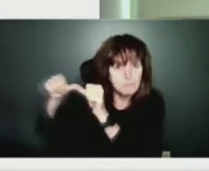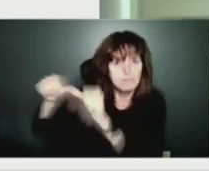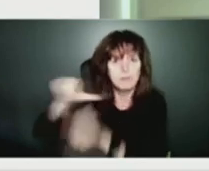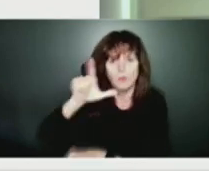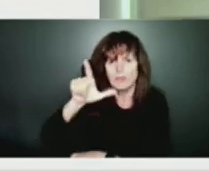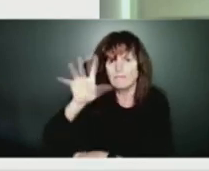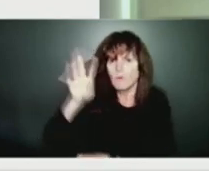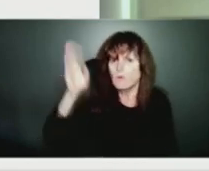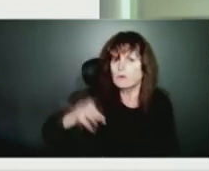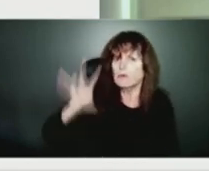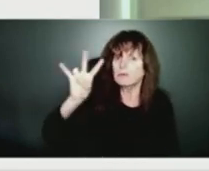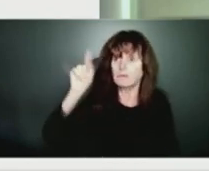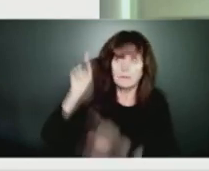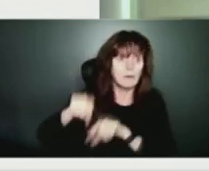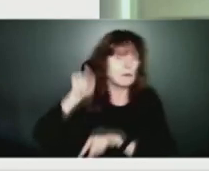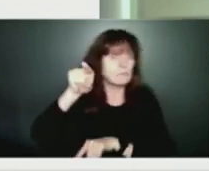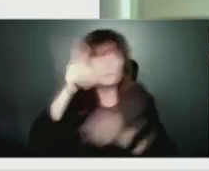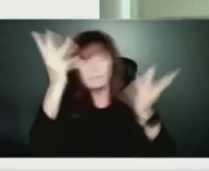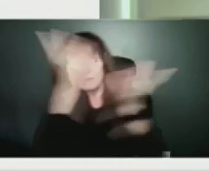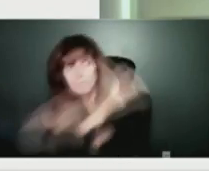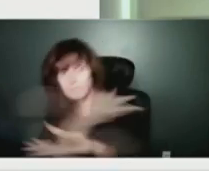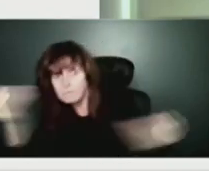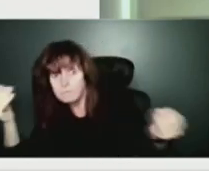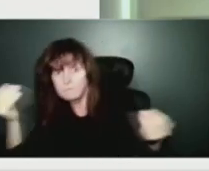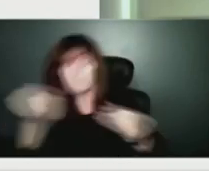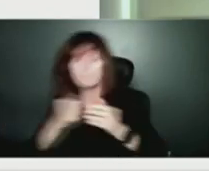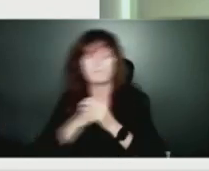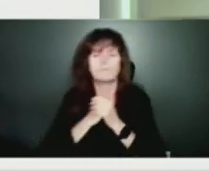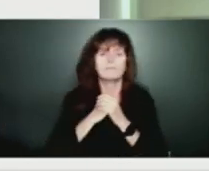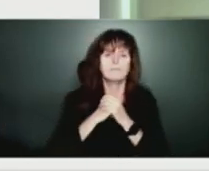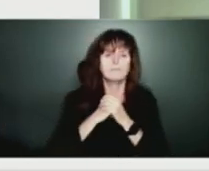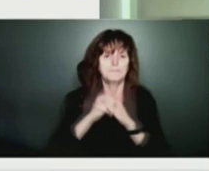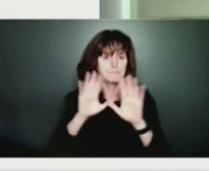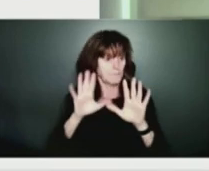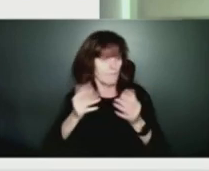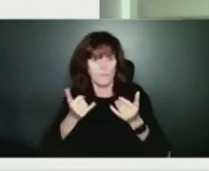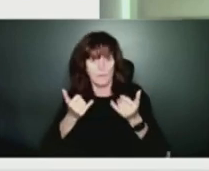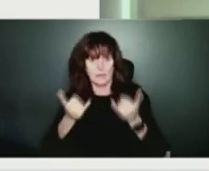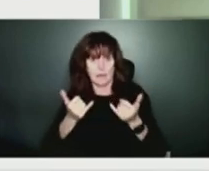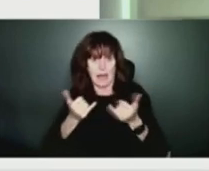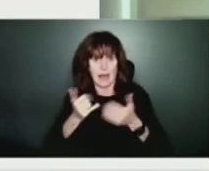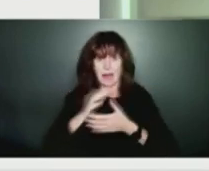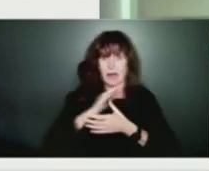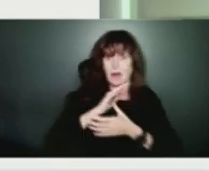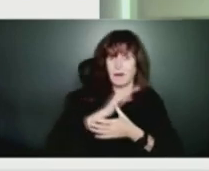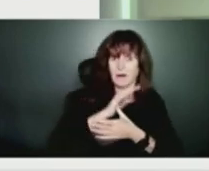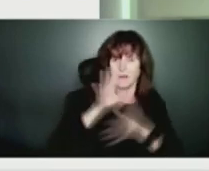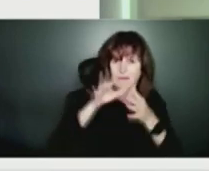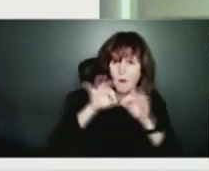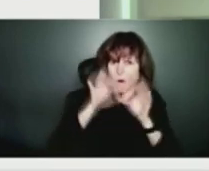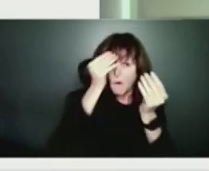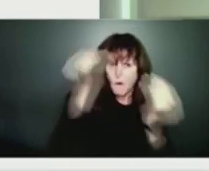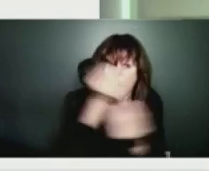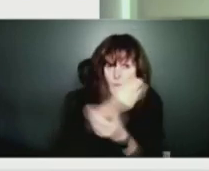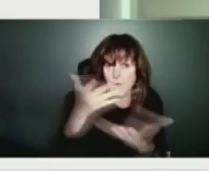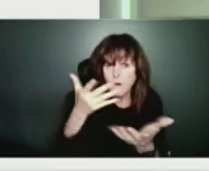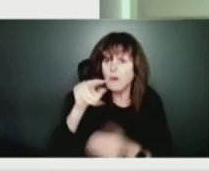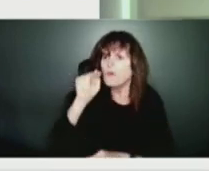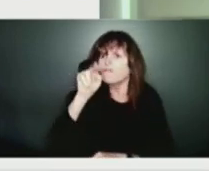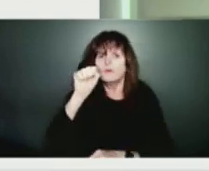just at this key time, I'd like to pass on some some messages to Nova Scotians just to make sure that everyone continues to monitor